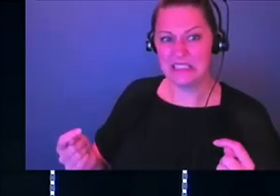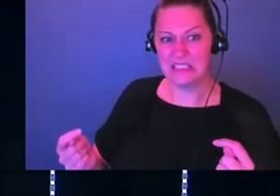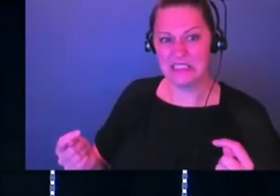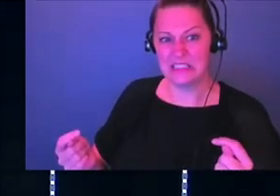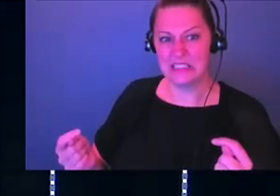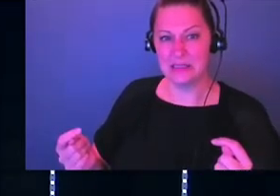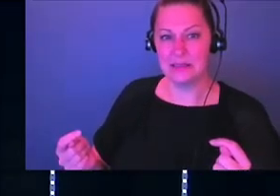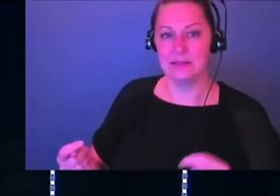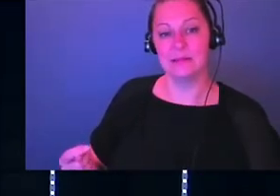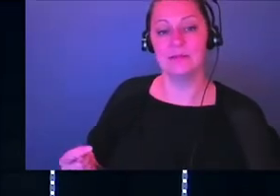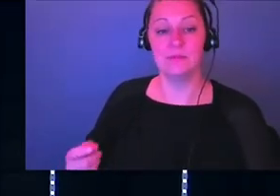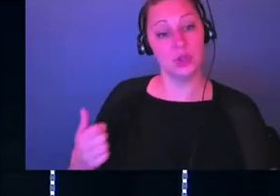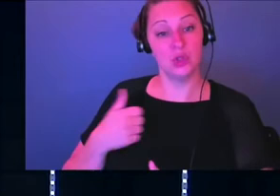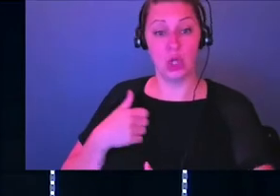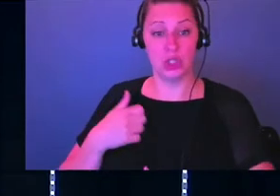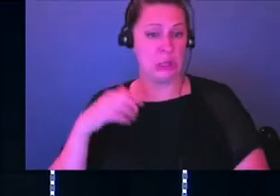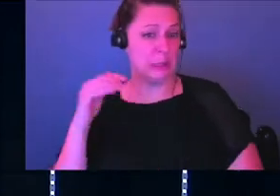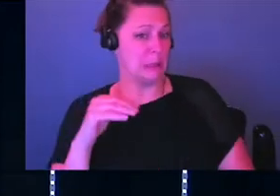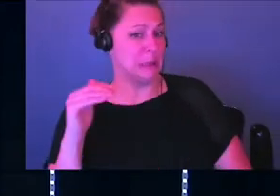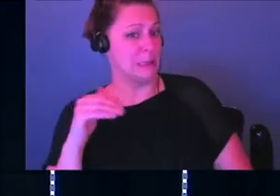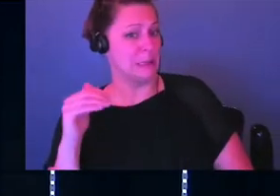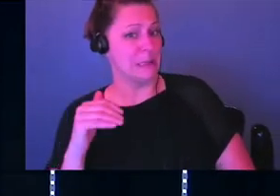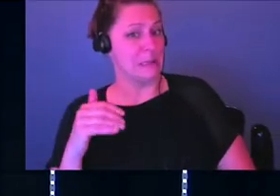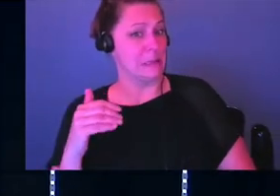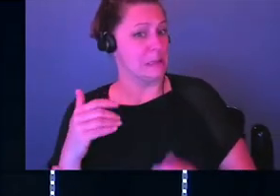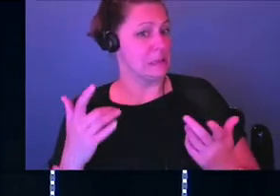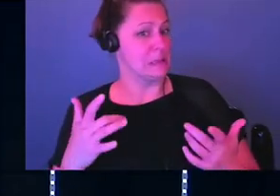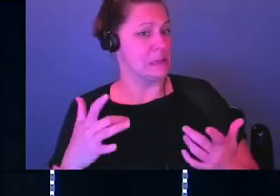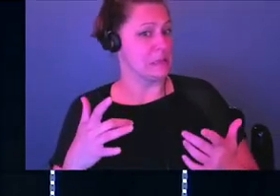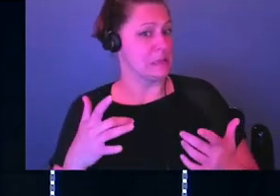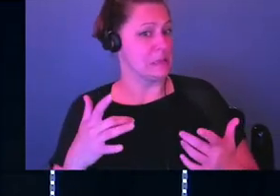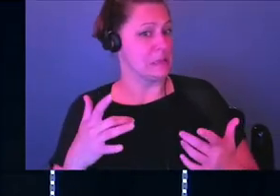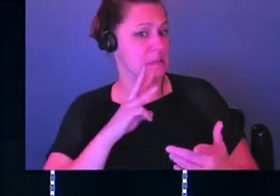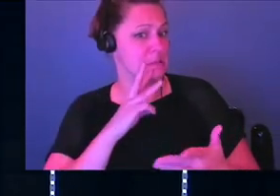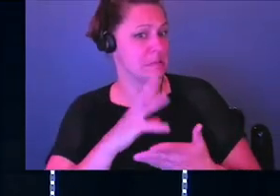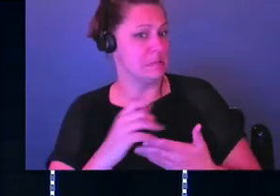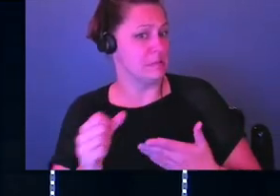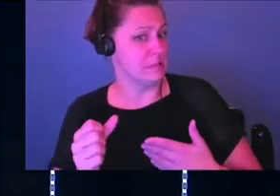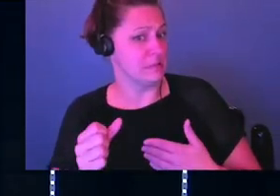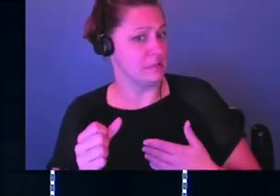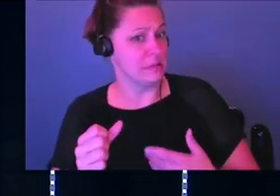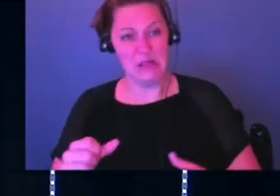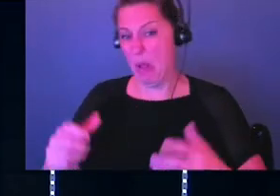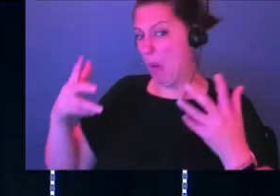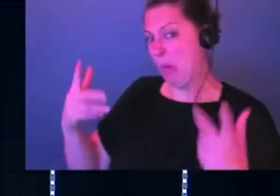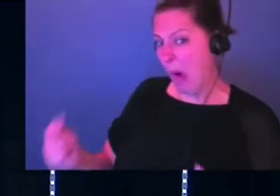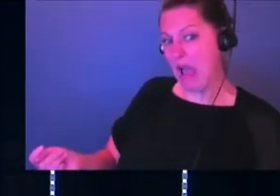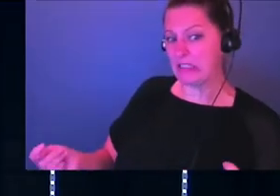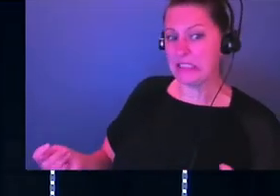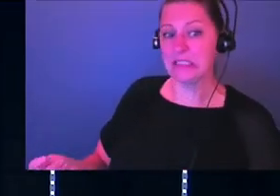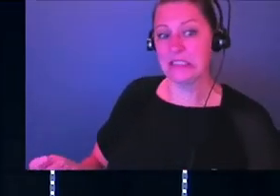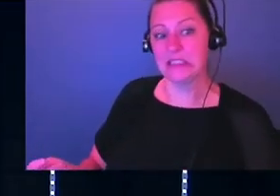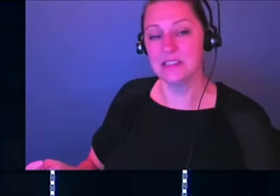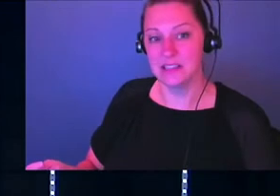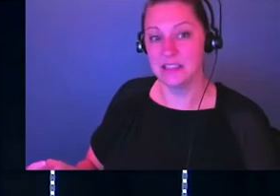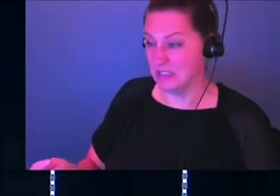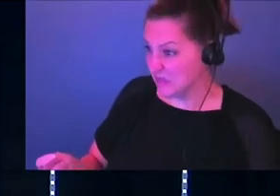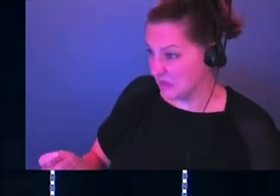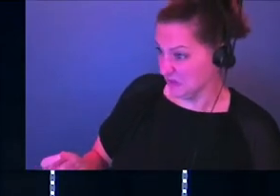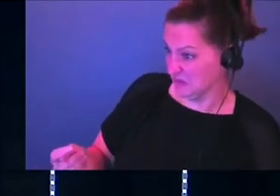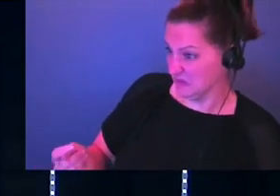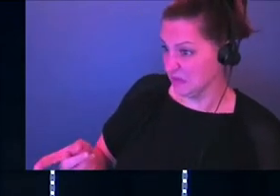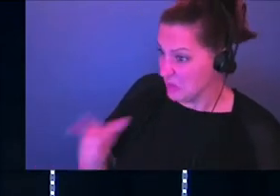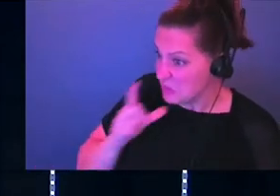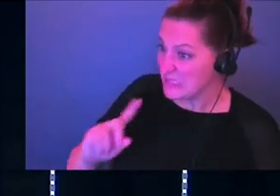imagine like a soldier coming up like, hey boss, we ran out of water. What? You know what I mean? Like, just, are you kidding me?